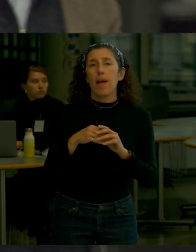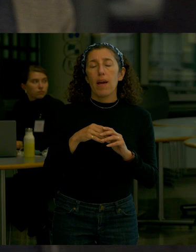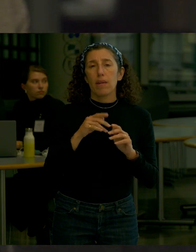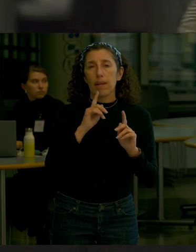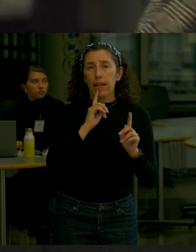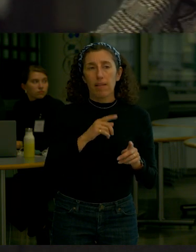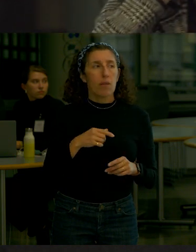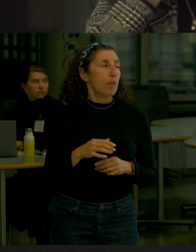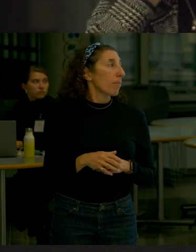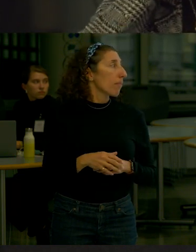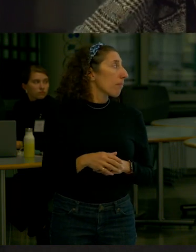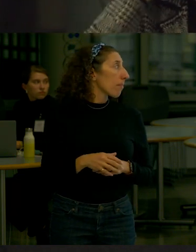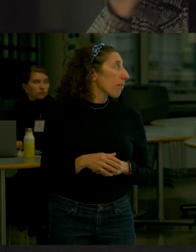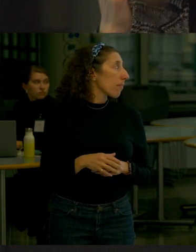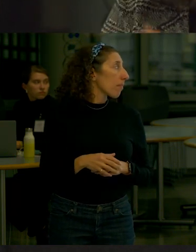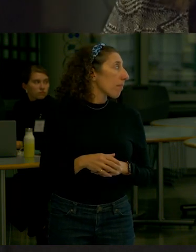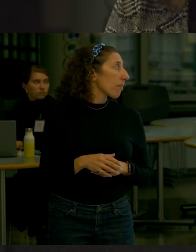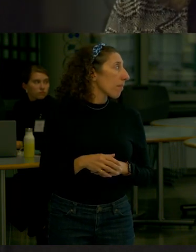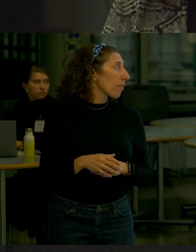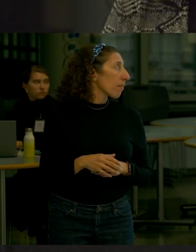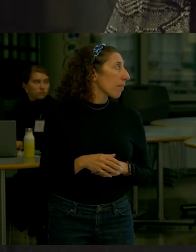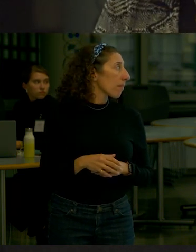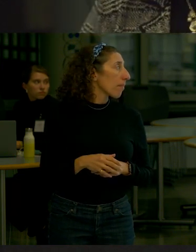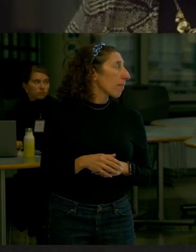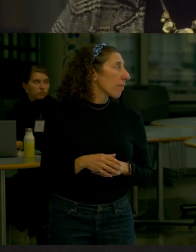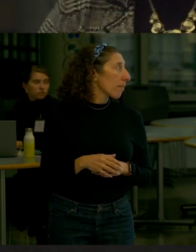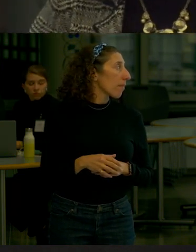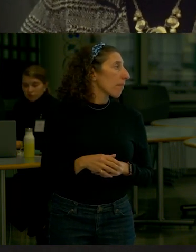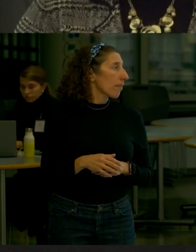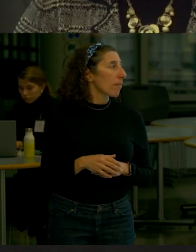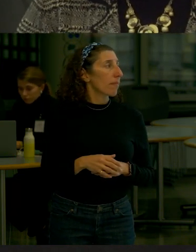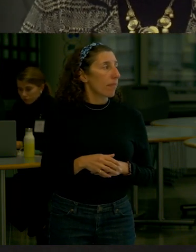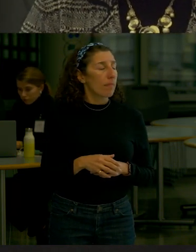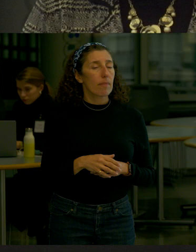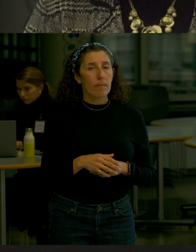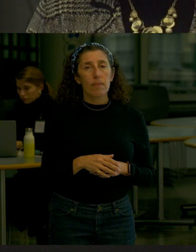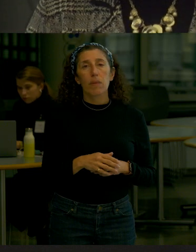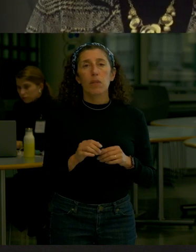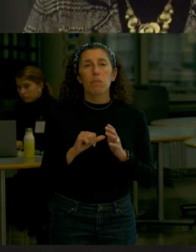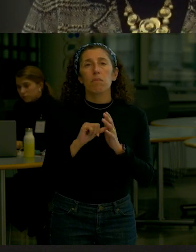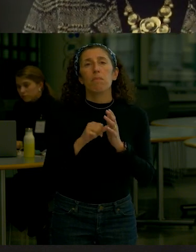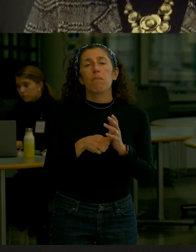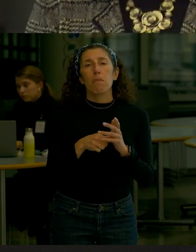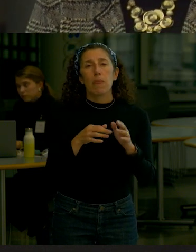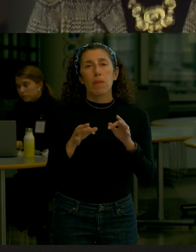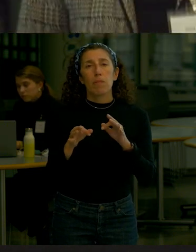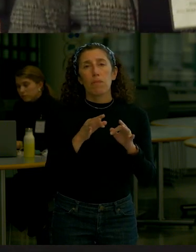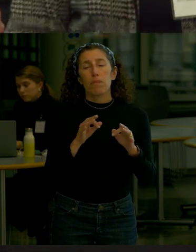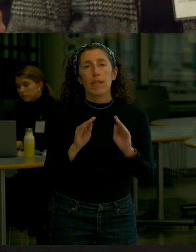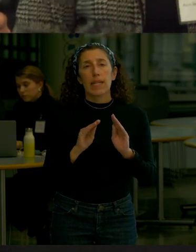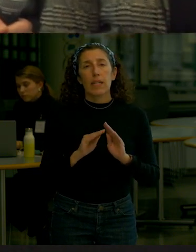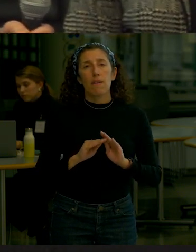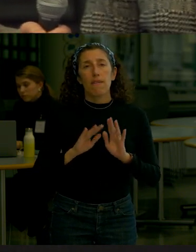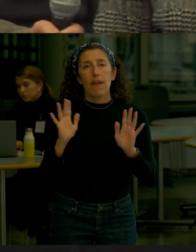important to clarify what our design team has been asked to do we would like for our design team